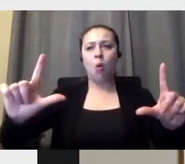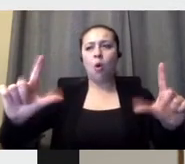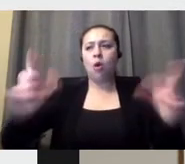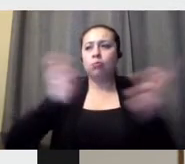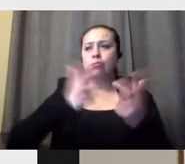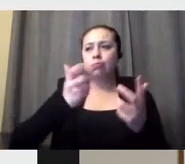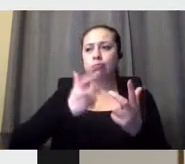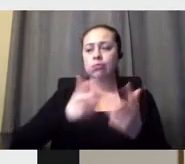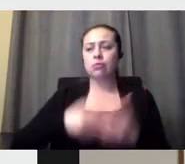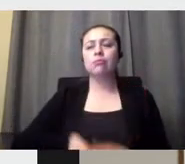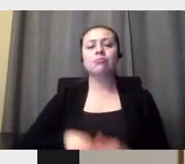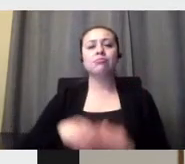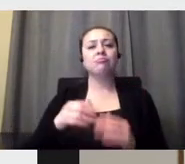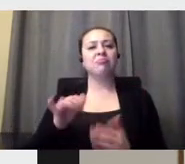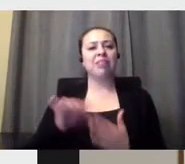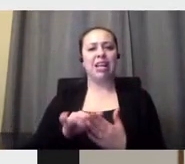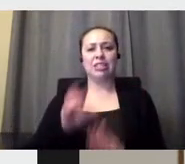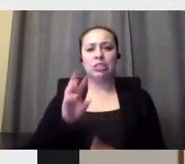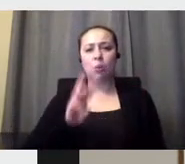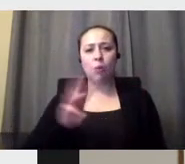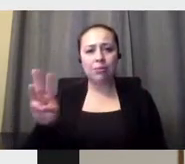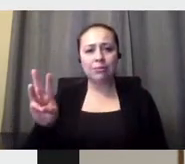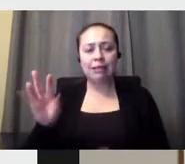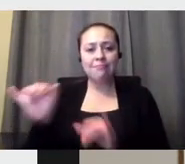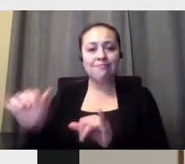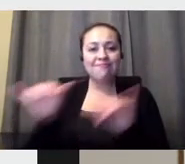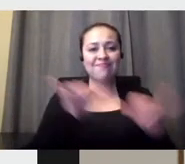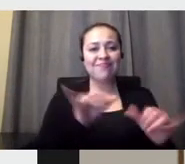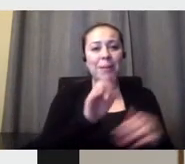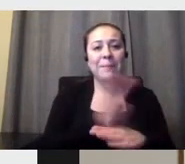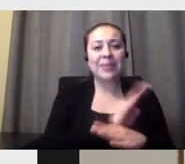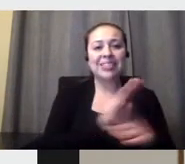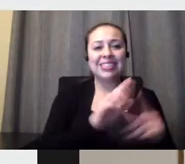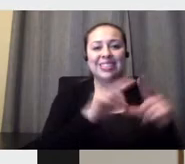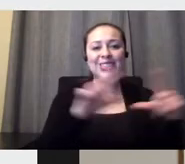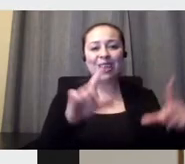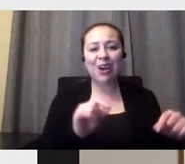website and the business cards relate.